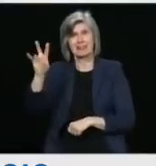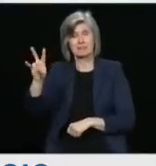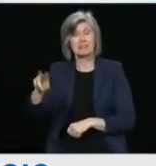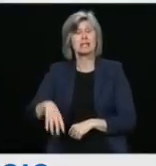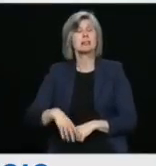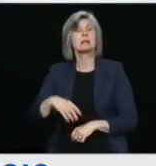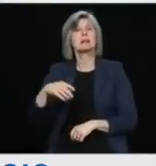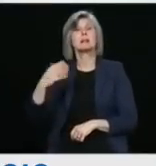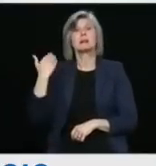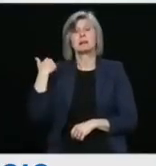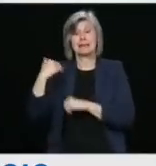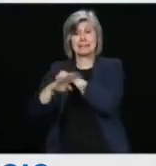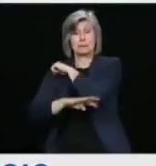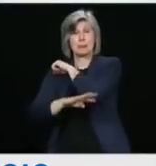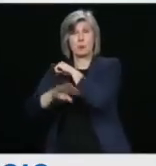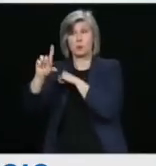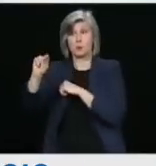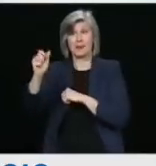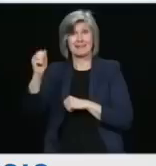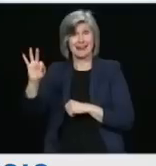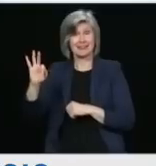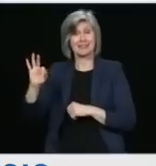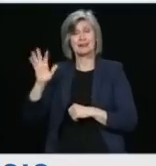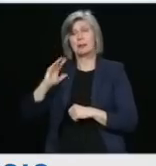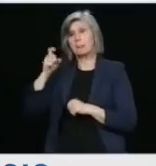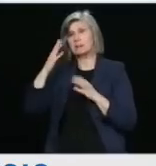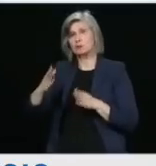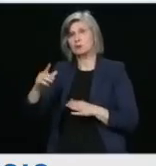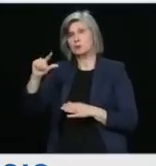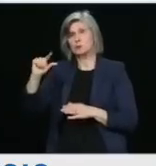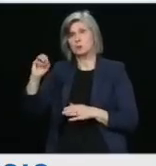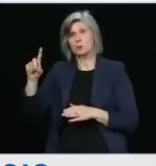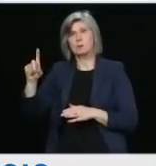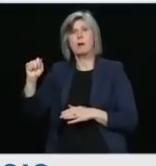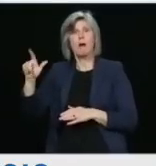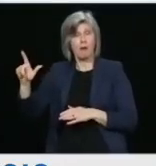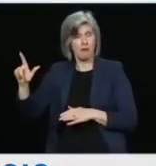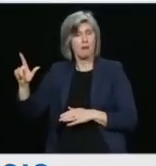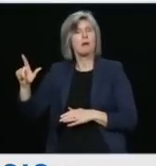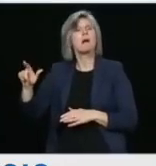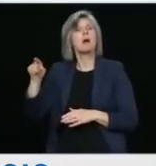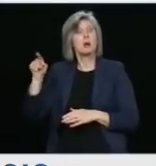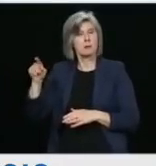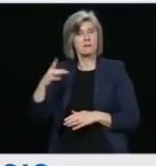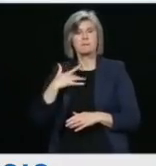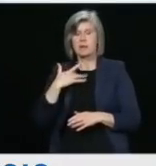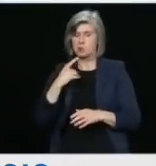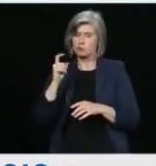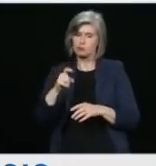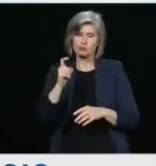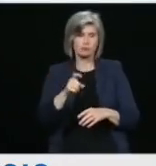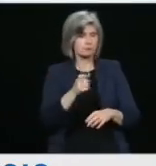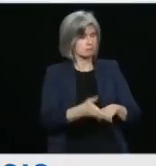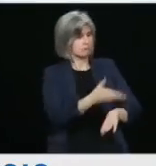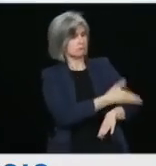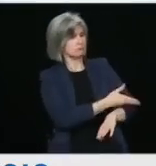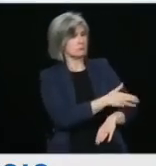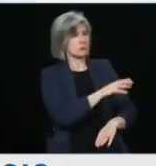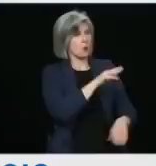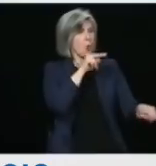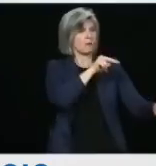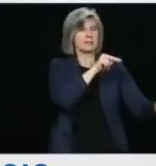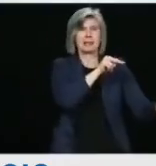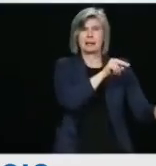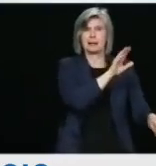Goodall, issued an order to strengthen the ministerial oversight of CSIS activities, which included requirements of them to